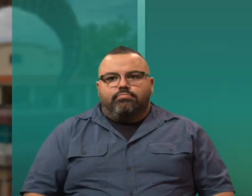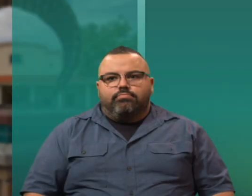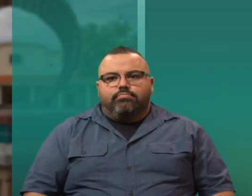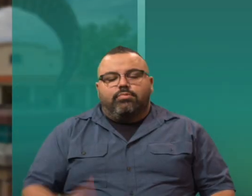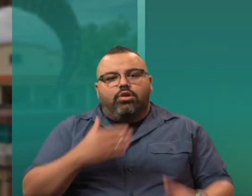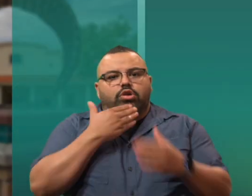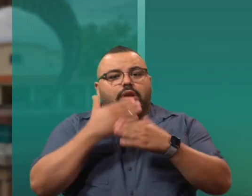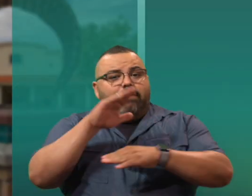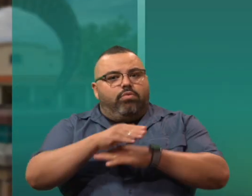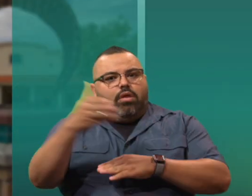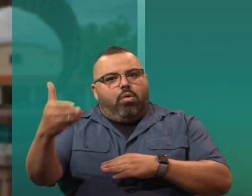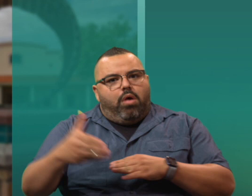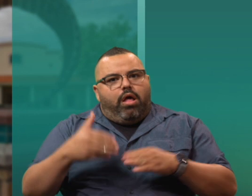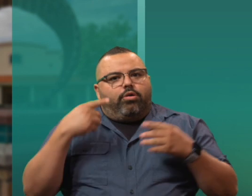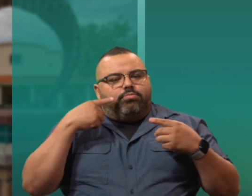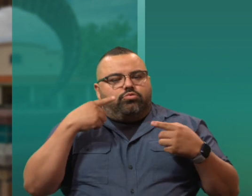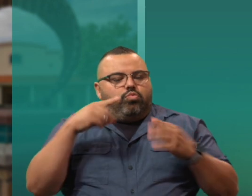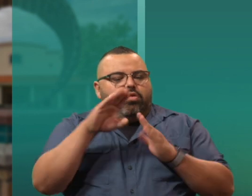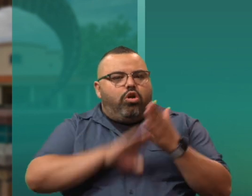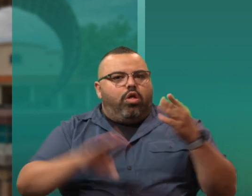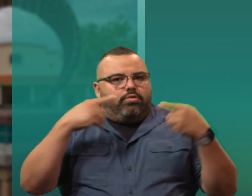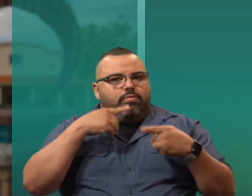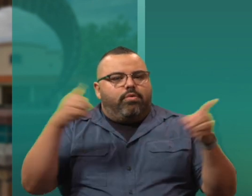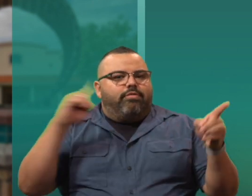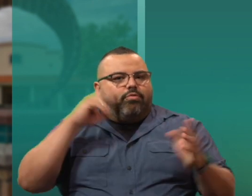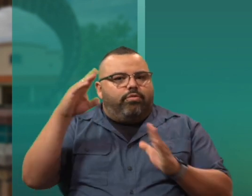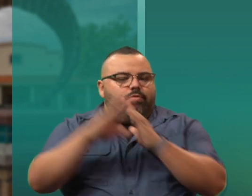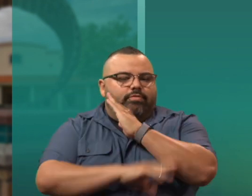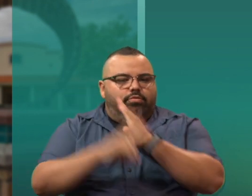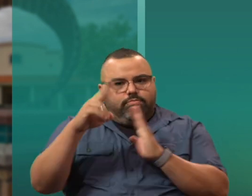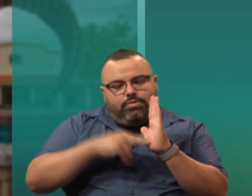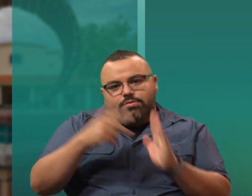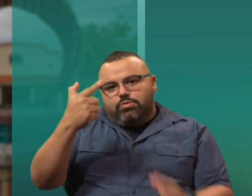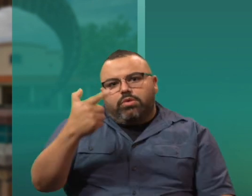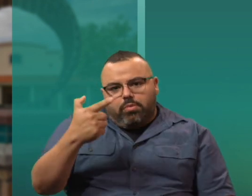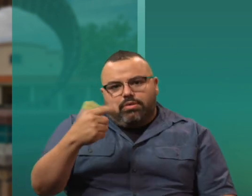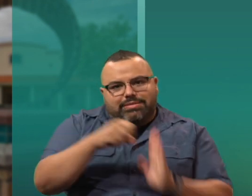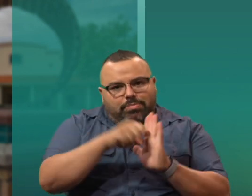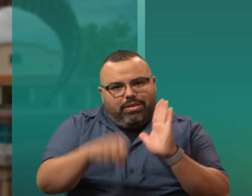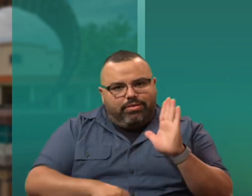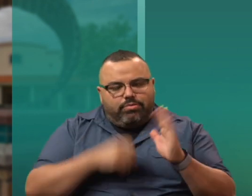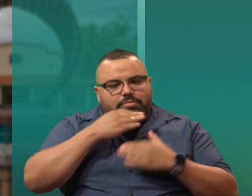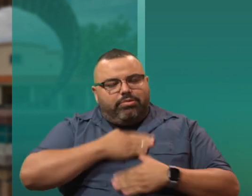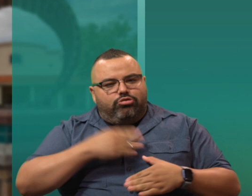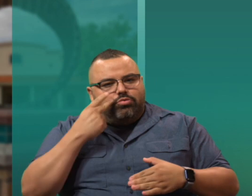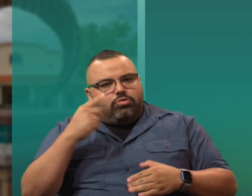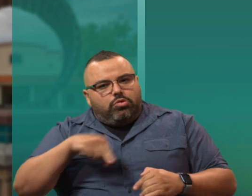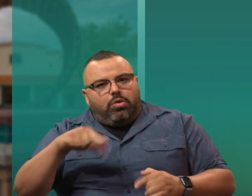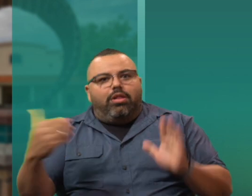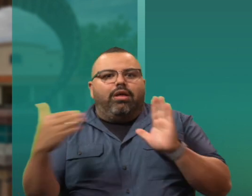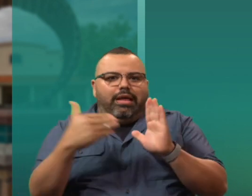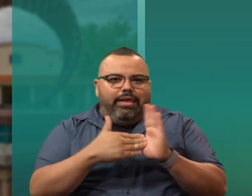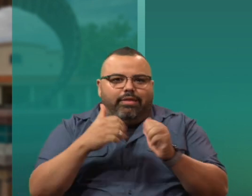Good afternoon and welcome to the State of the College Address for the Fall 2021 term. It is such a pleasure to see each of you all once